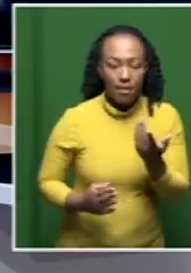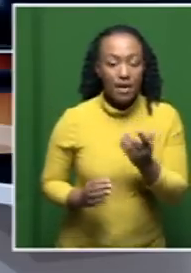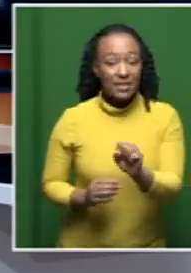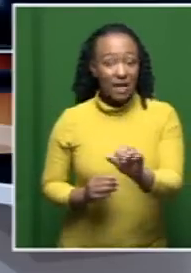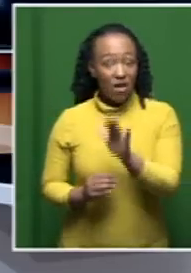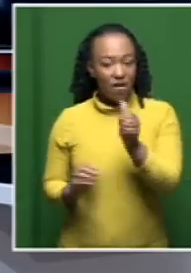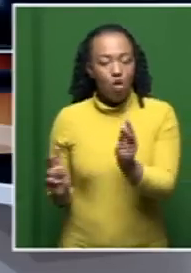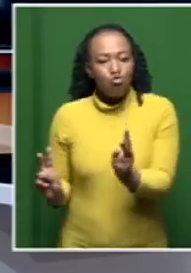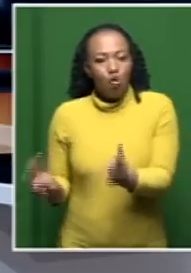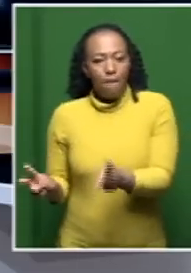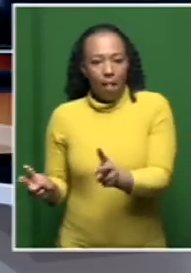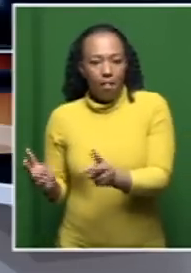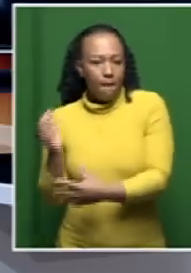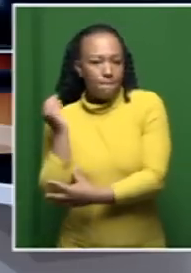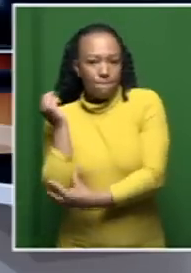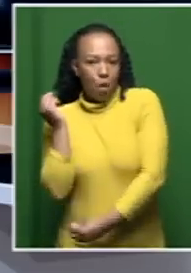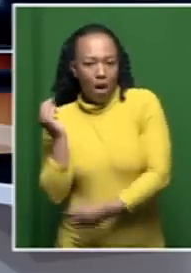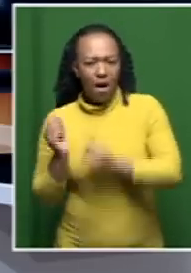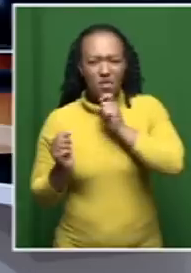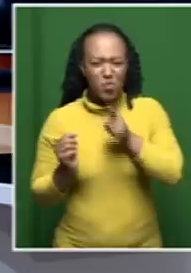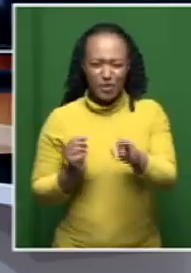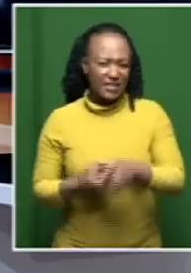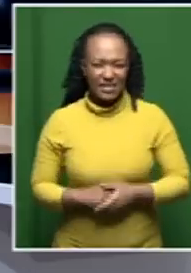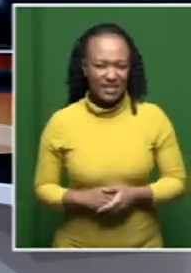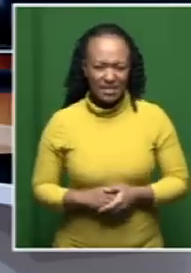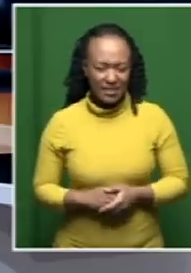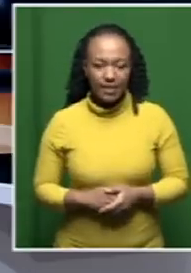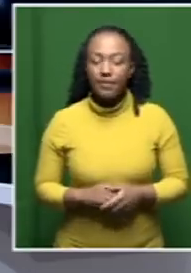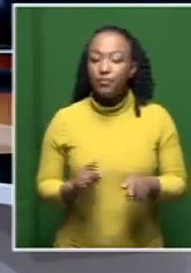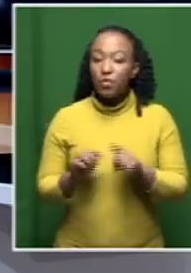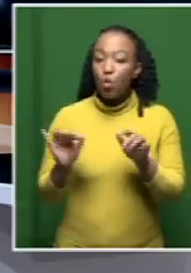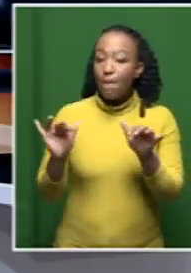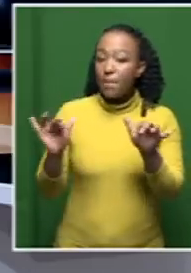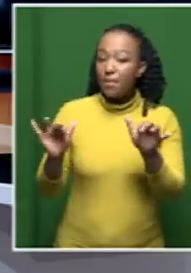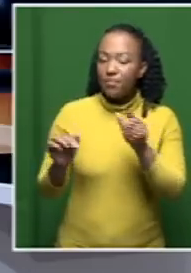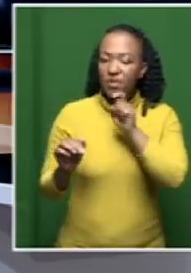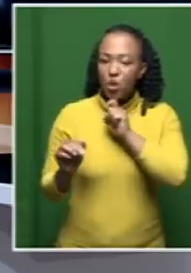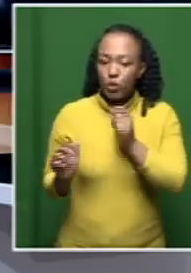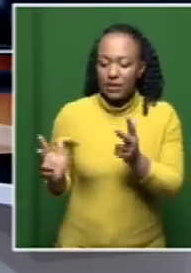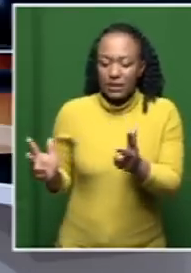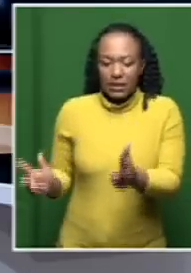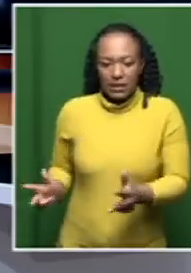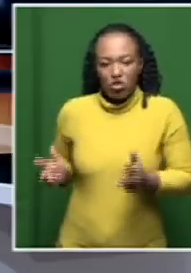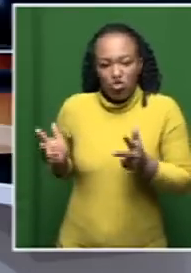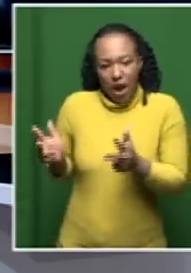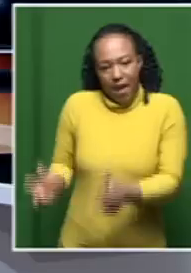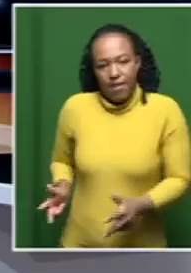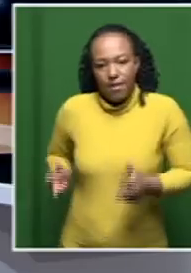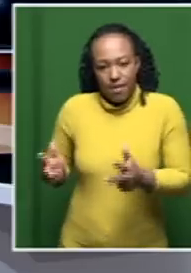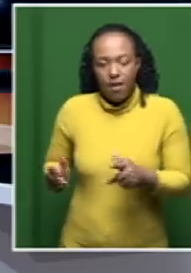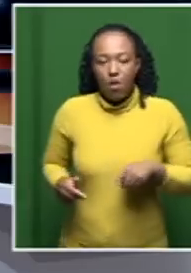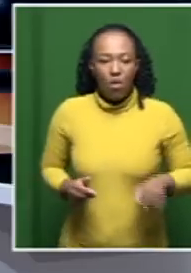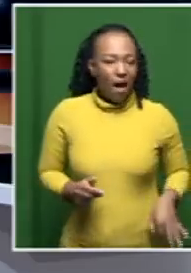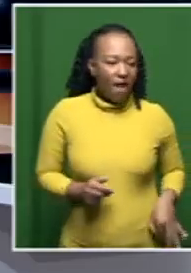to use the Gautrain. What are we doing about those people who actually use trains because they cannot